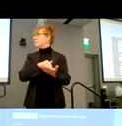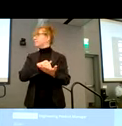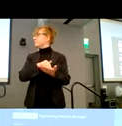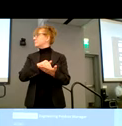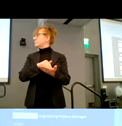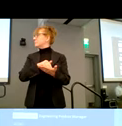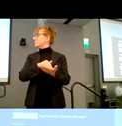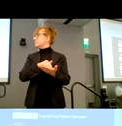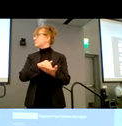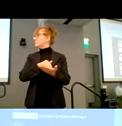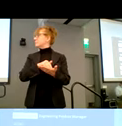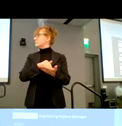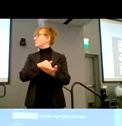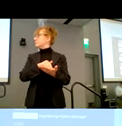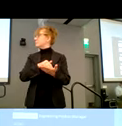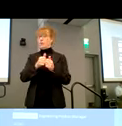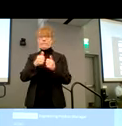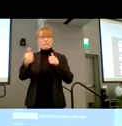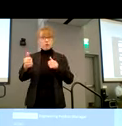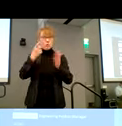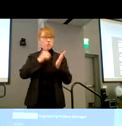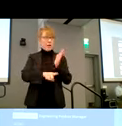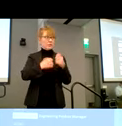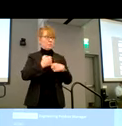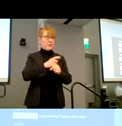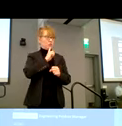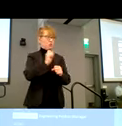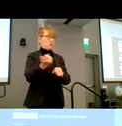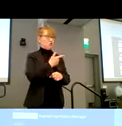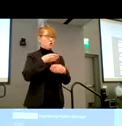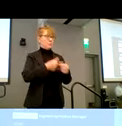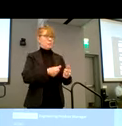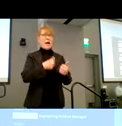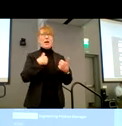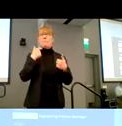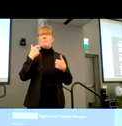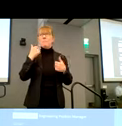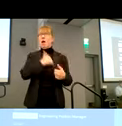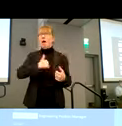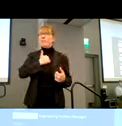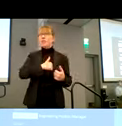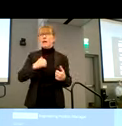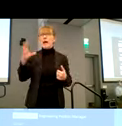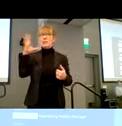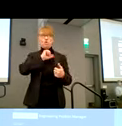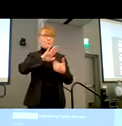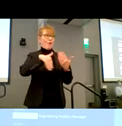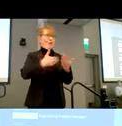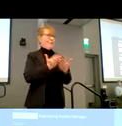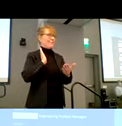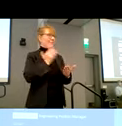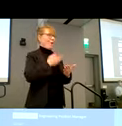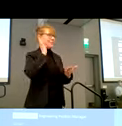I'm actually going to start virtually just to make sure everything's going smoothly there. And I apologize. I assume that our, all of our speakers have made it and